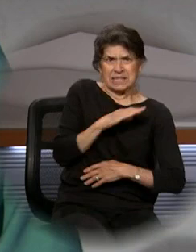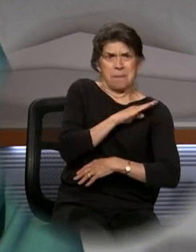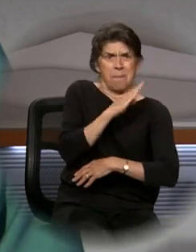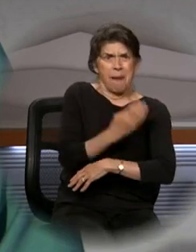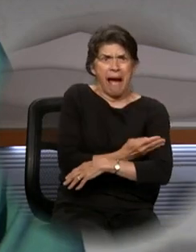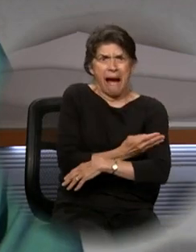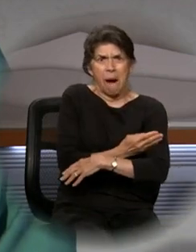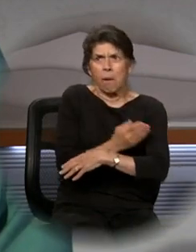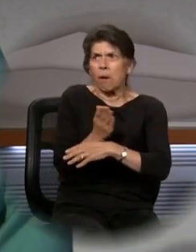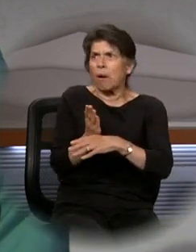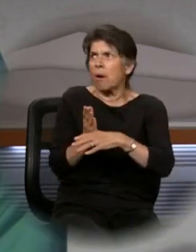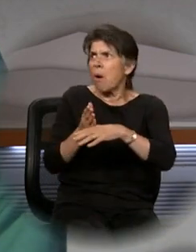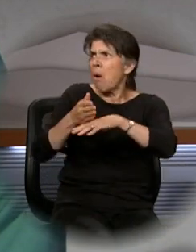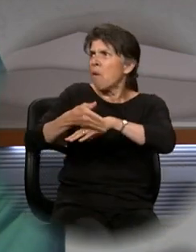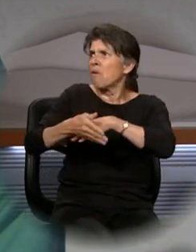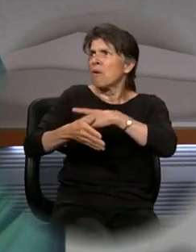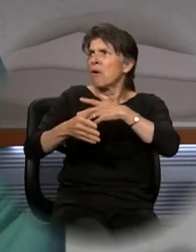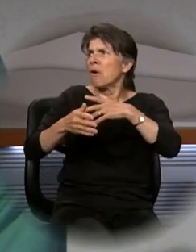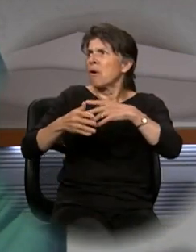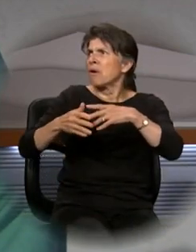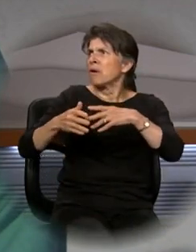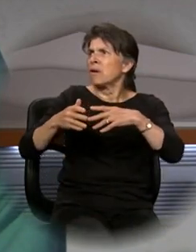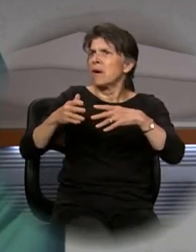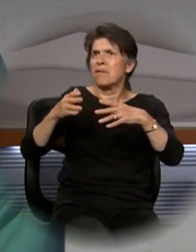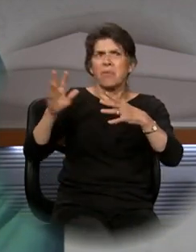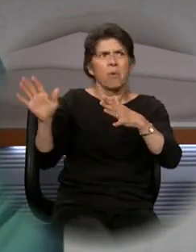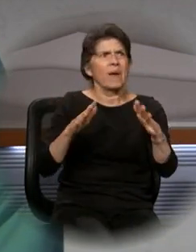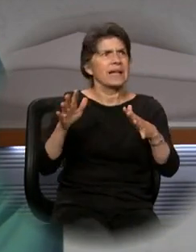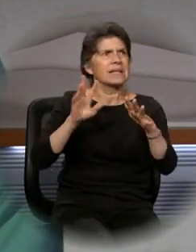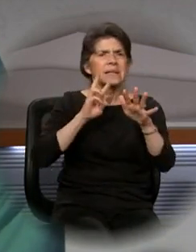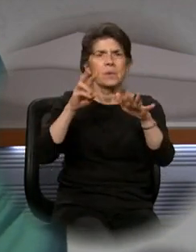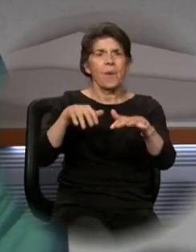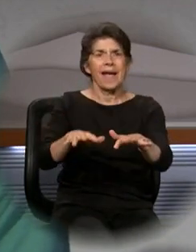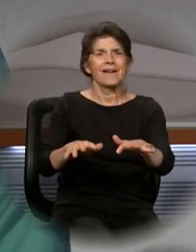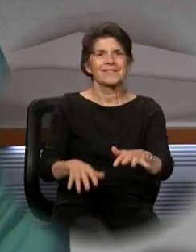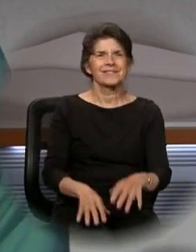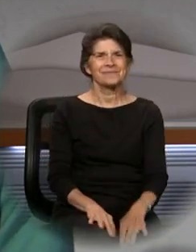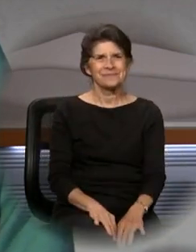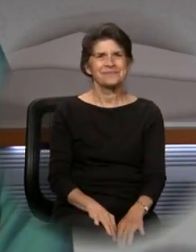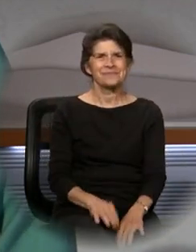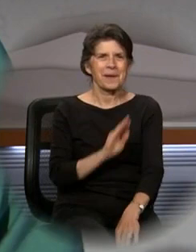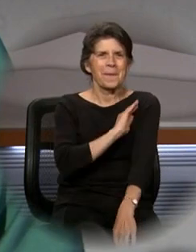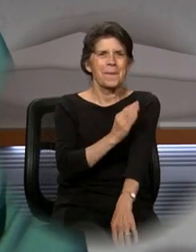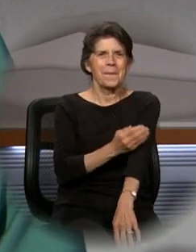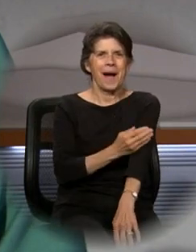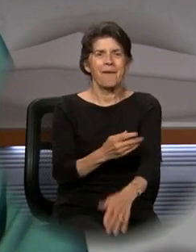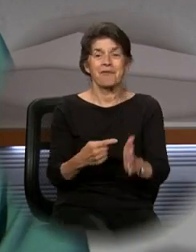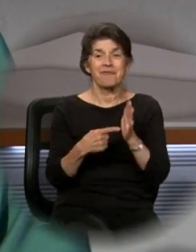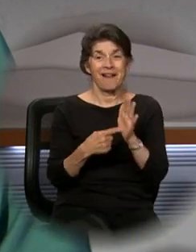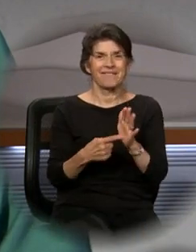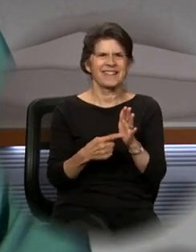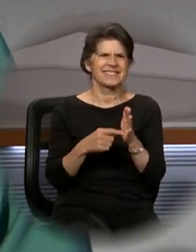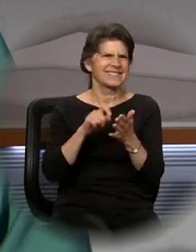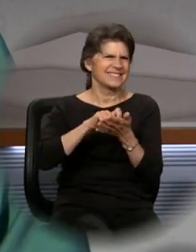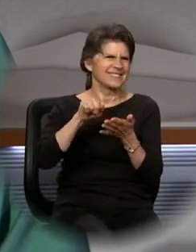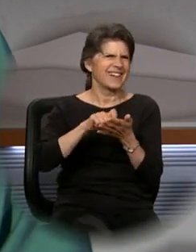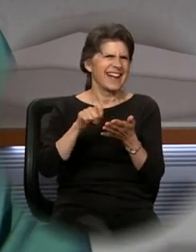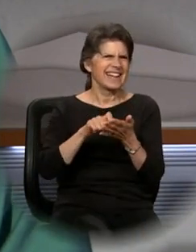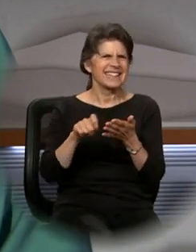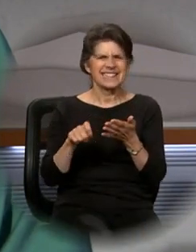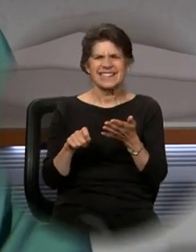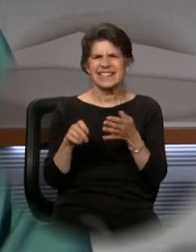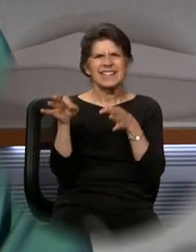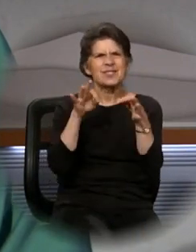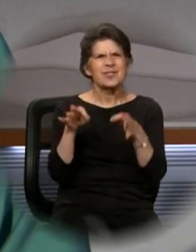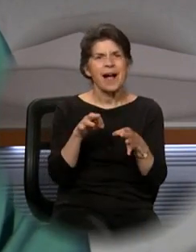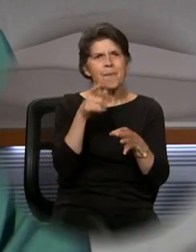over the wind and the waves? A powerful revelation, as the Scriptures often are, of who our